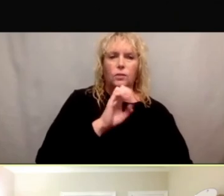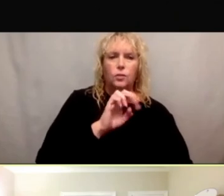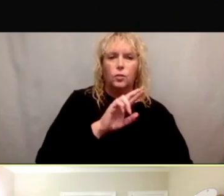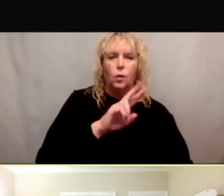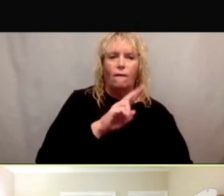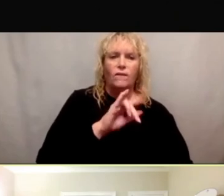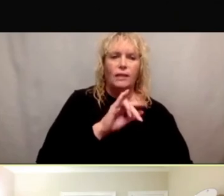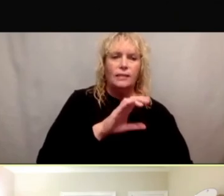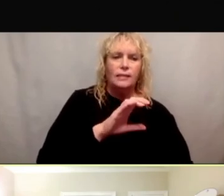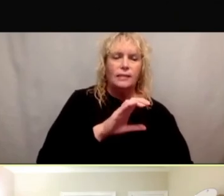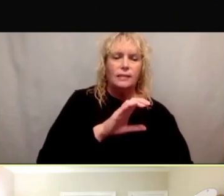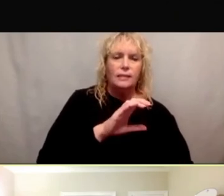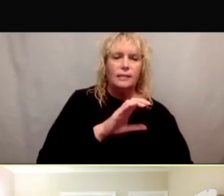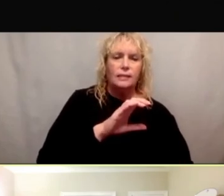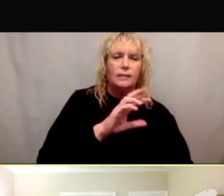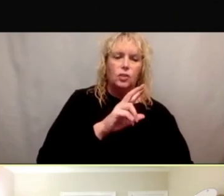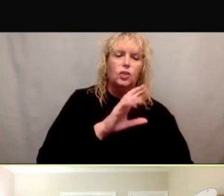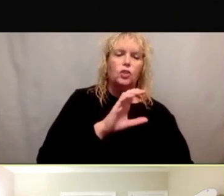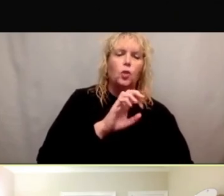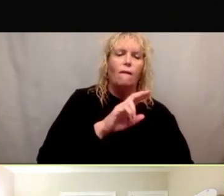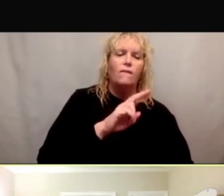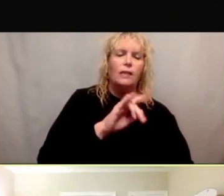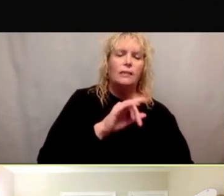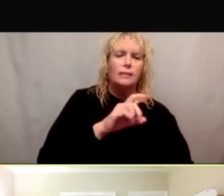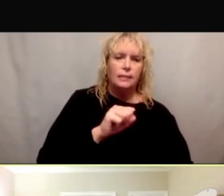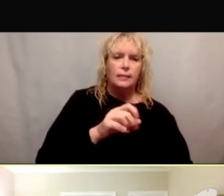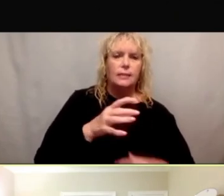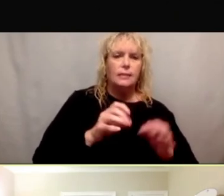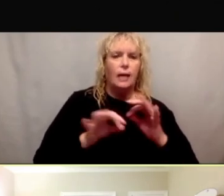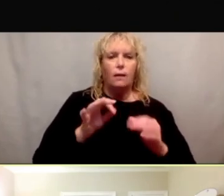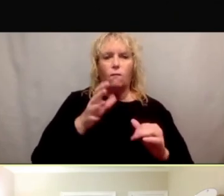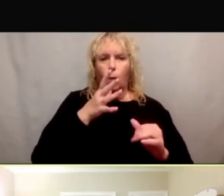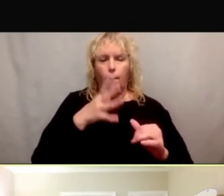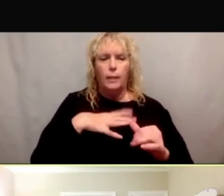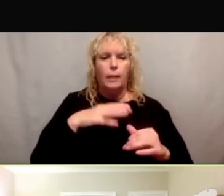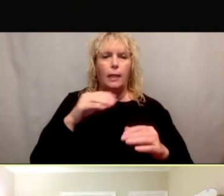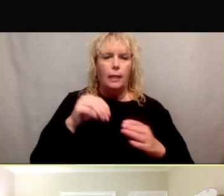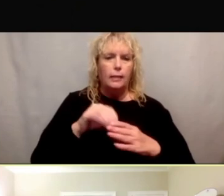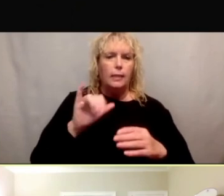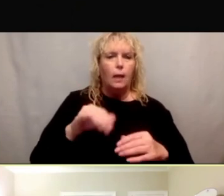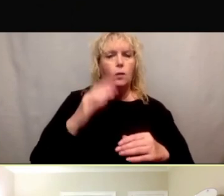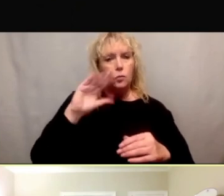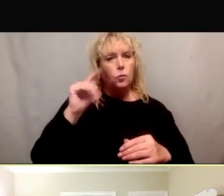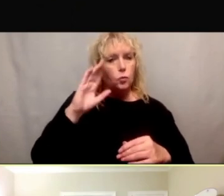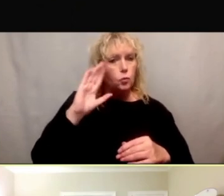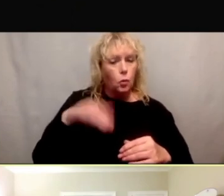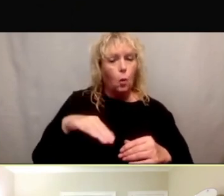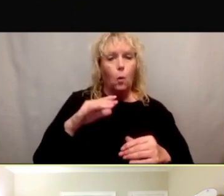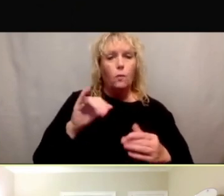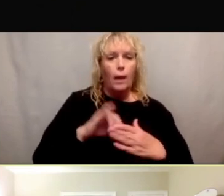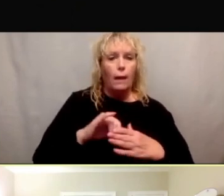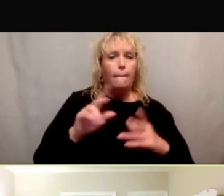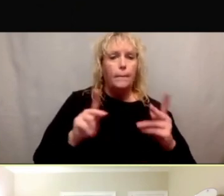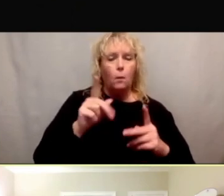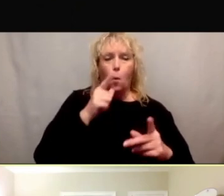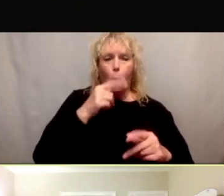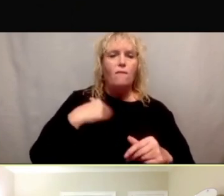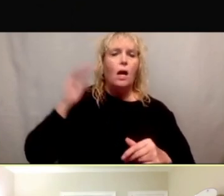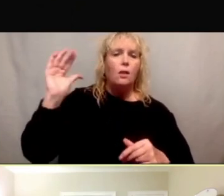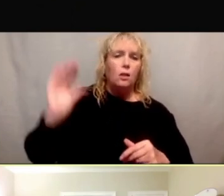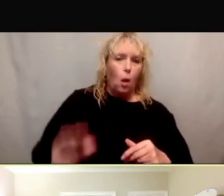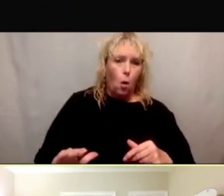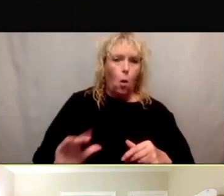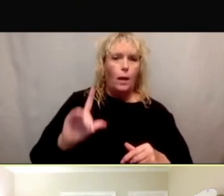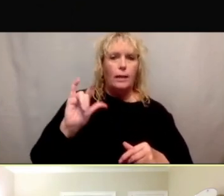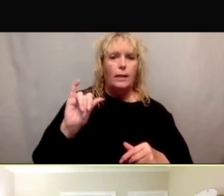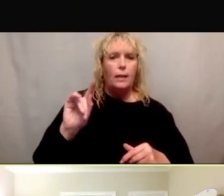instead of women in recruitment materials? With the fact that a lot of people with lower literacy may not have